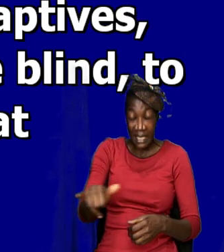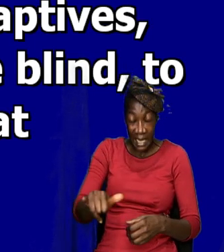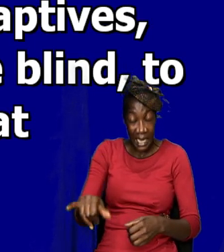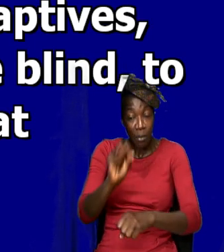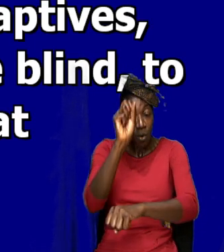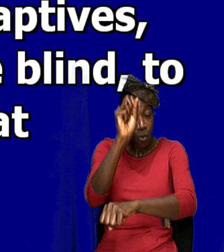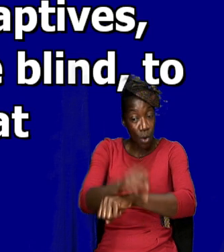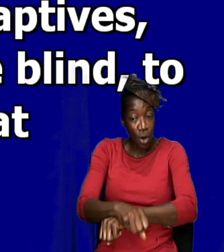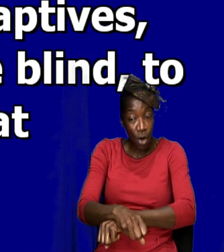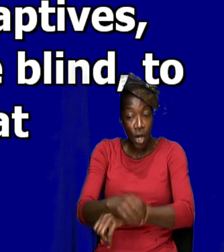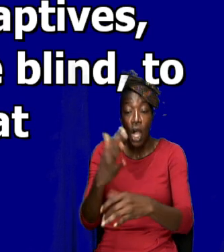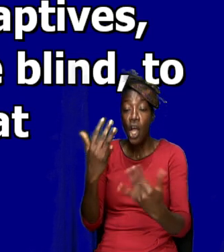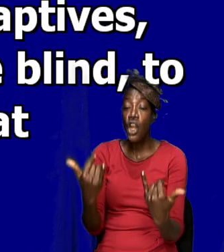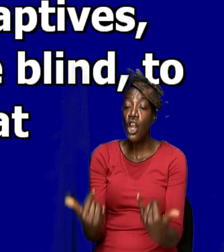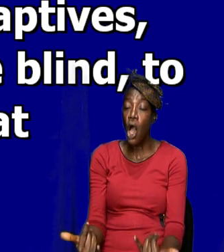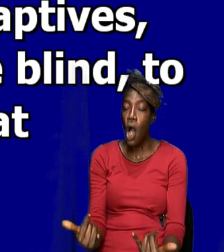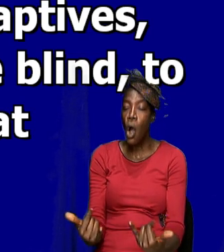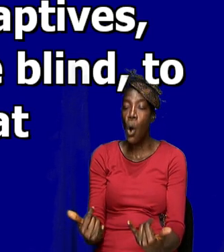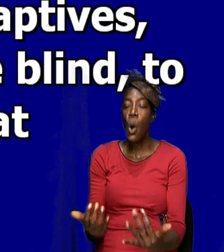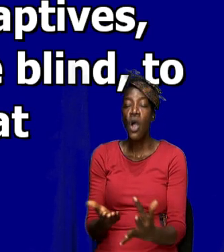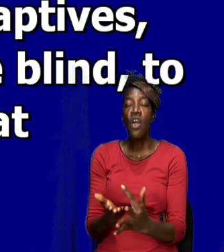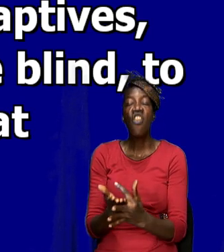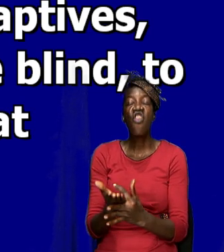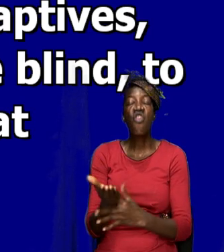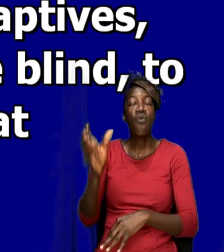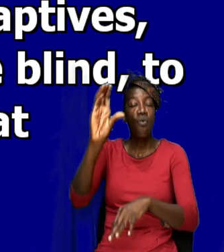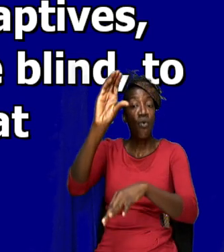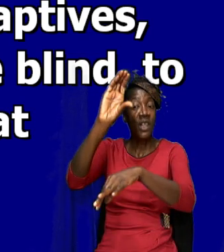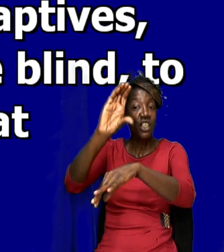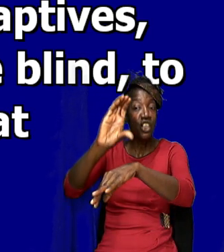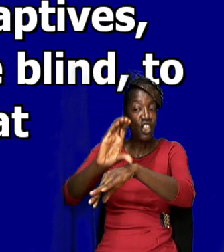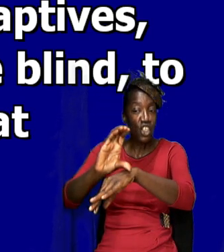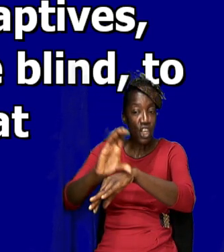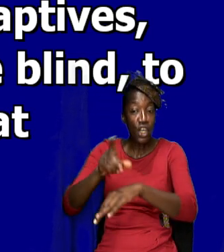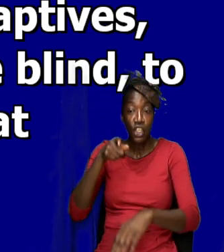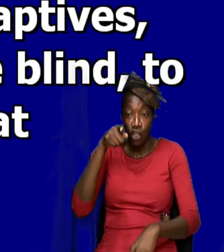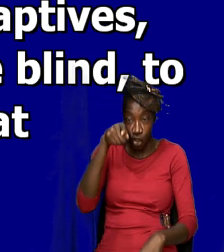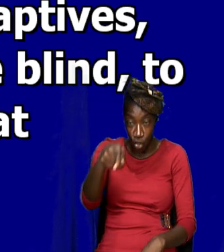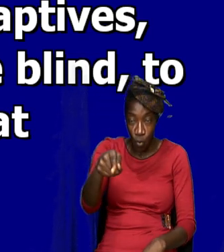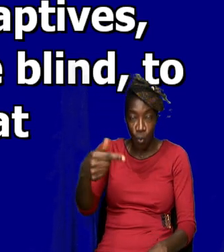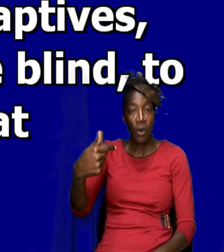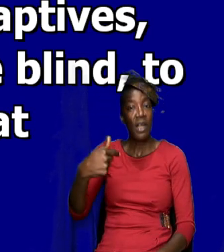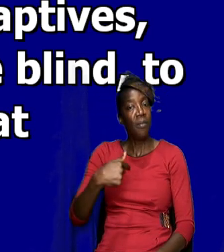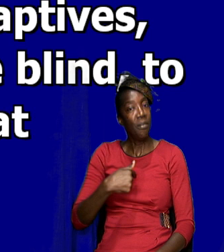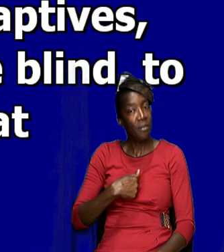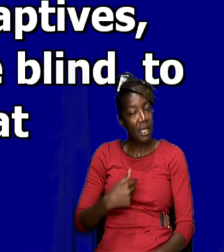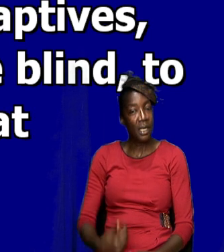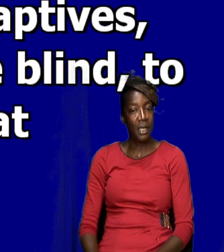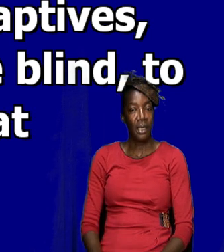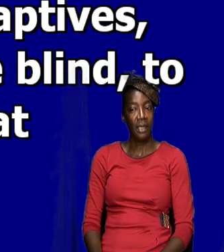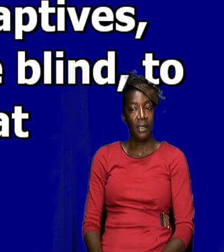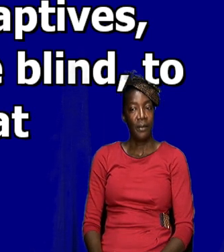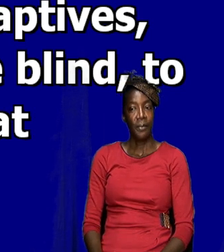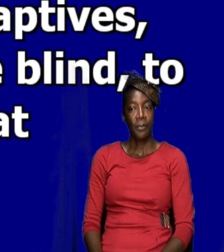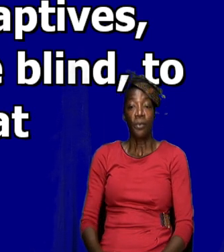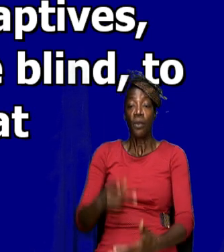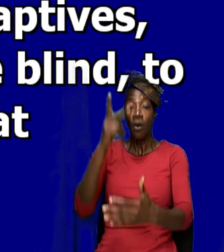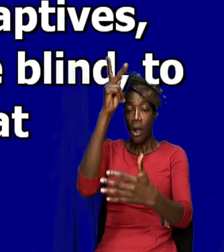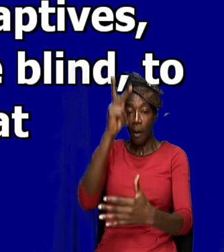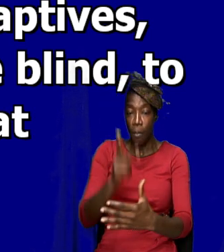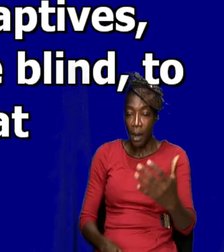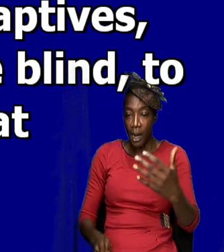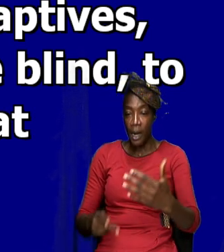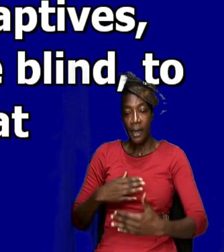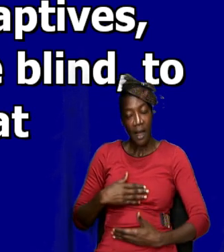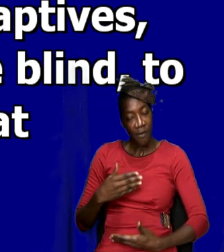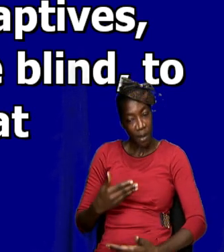but now he is doing it through the church, through you and I who are a part of